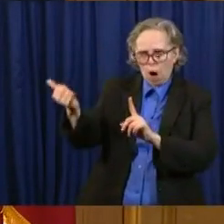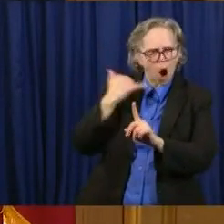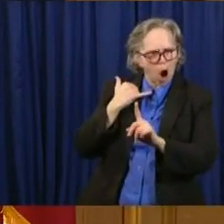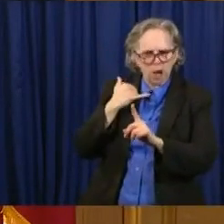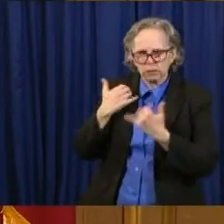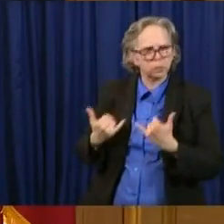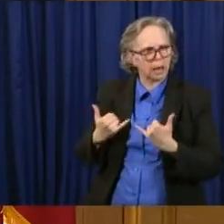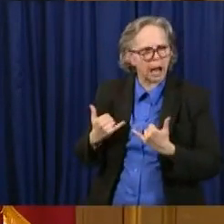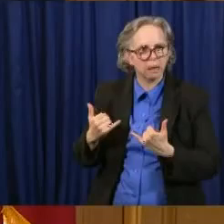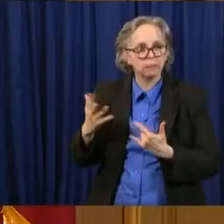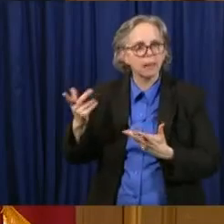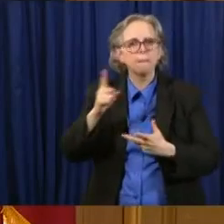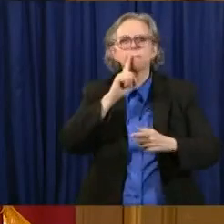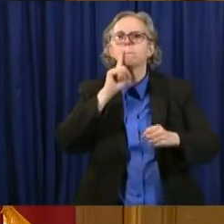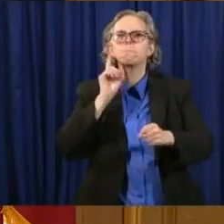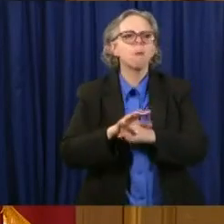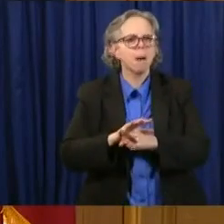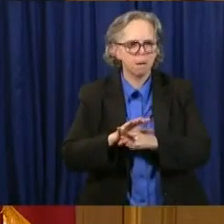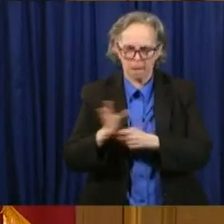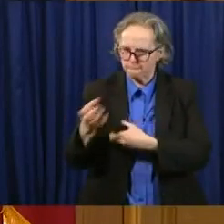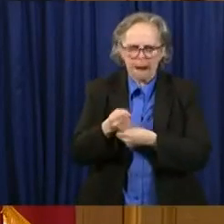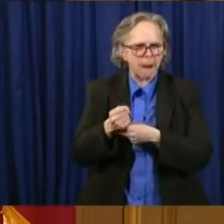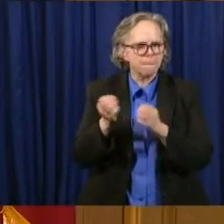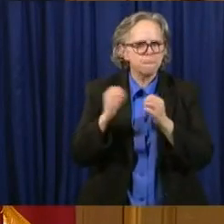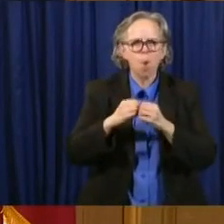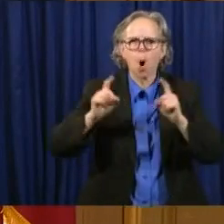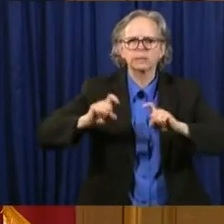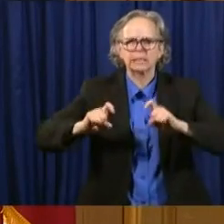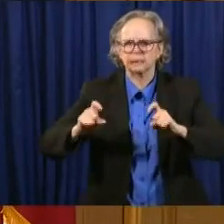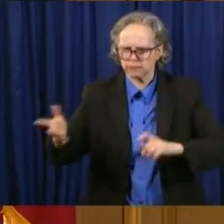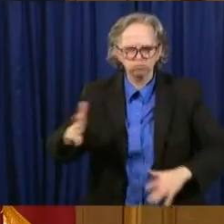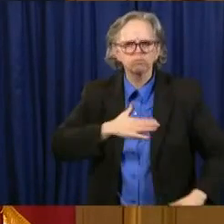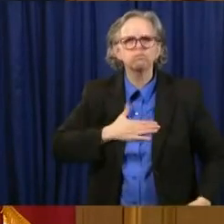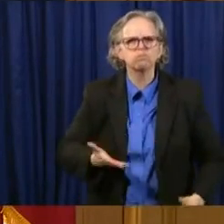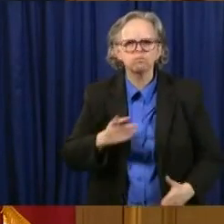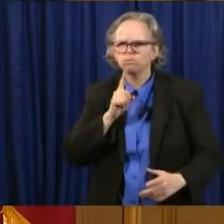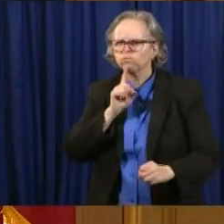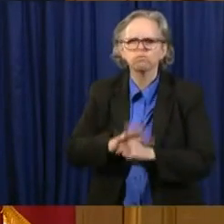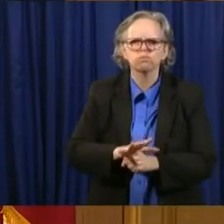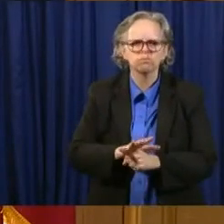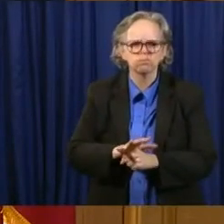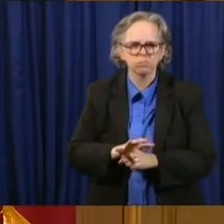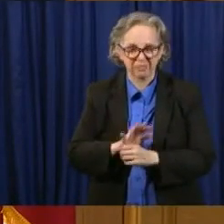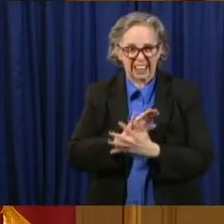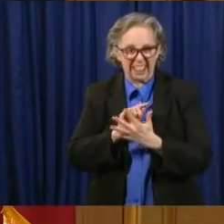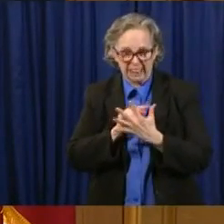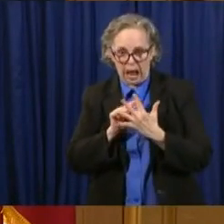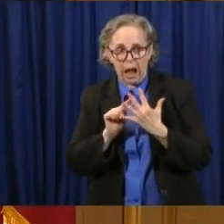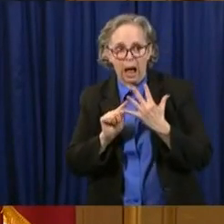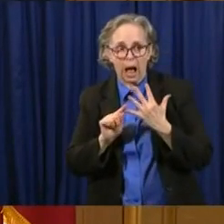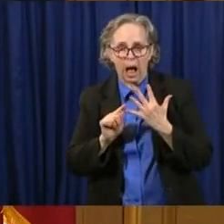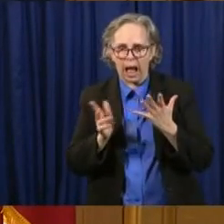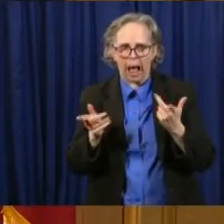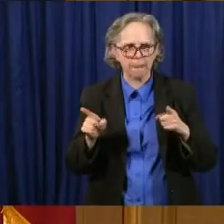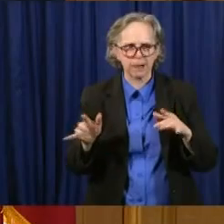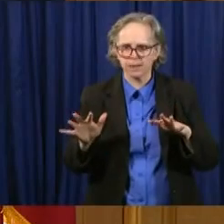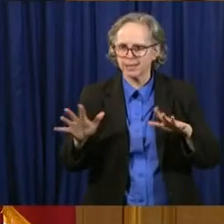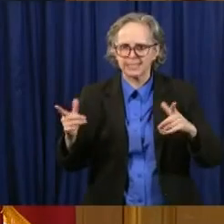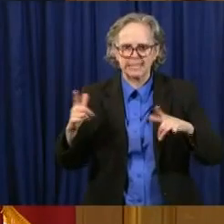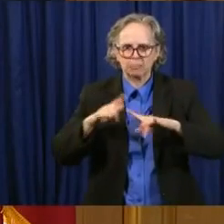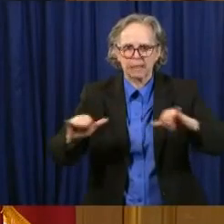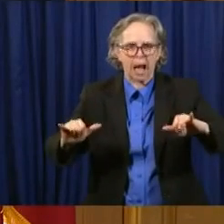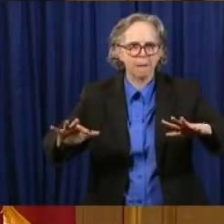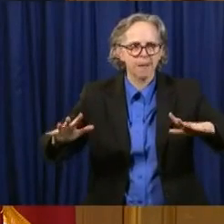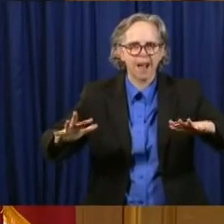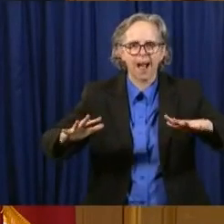they can to dramatically increase the testing. So these are all things that we are, we are doing. The